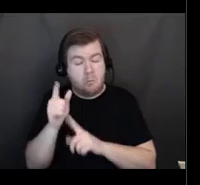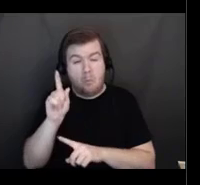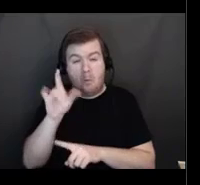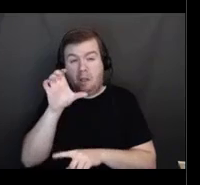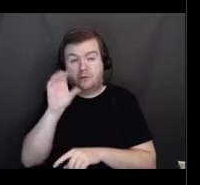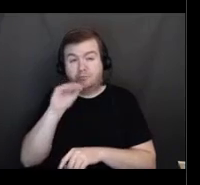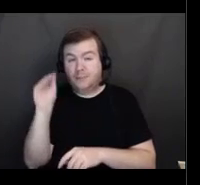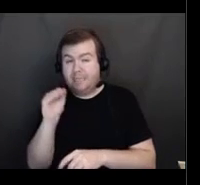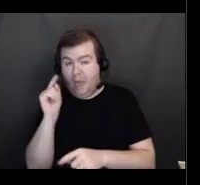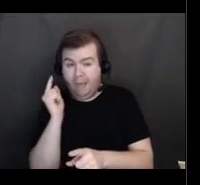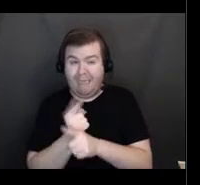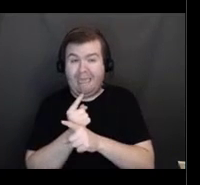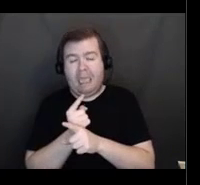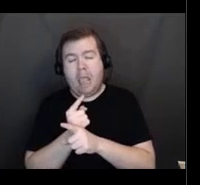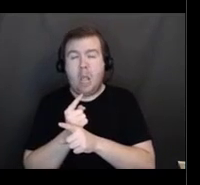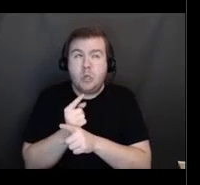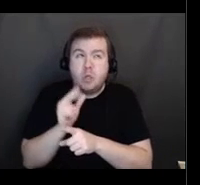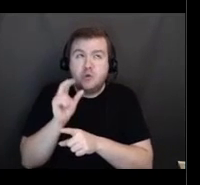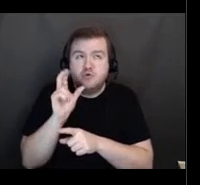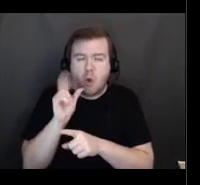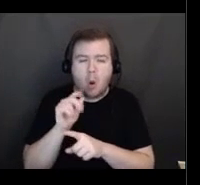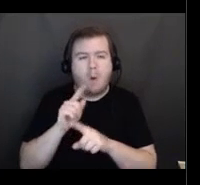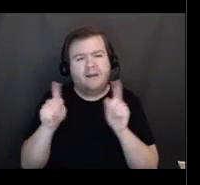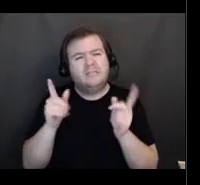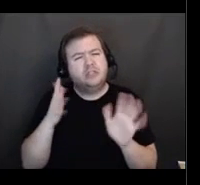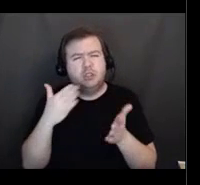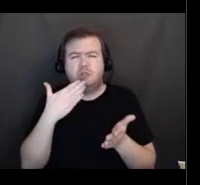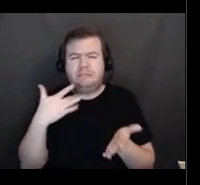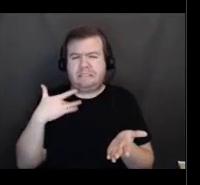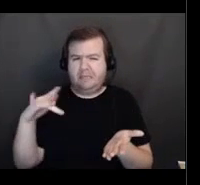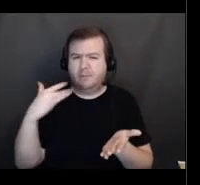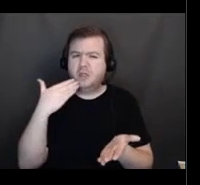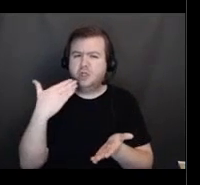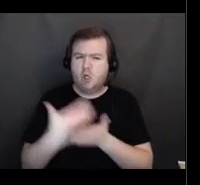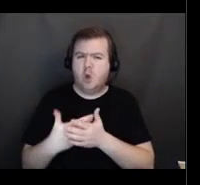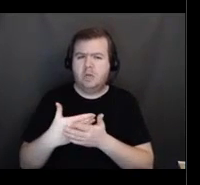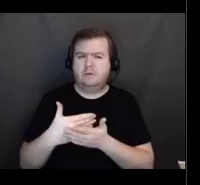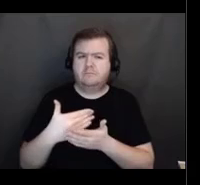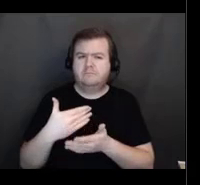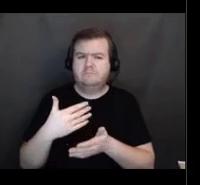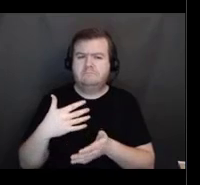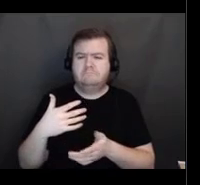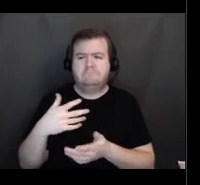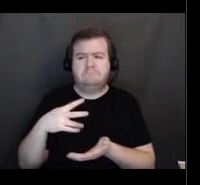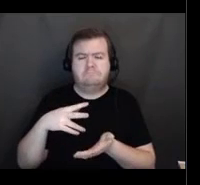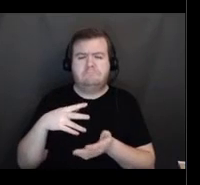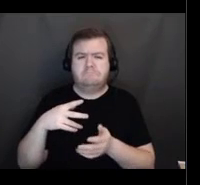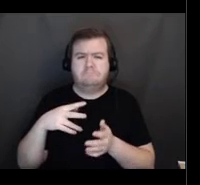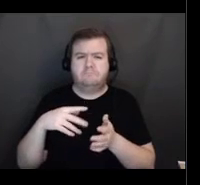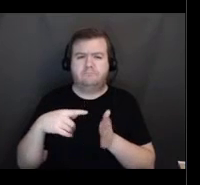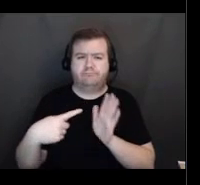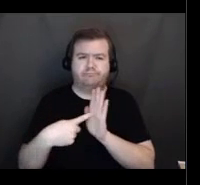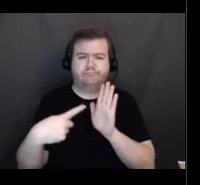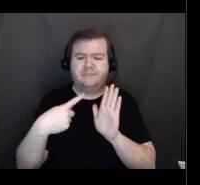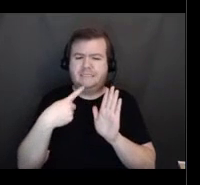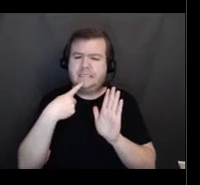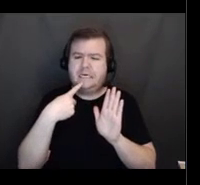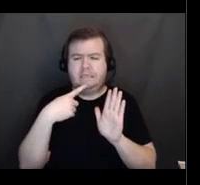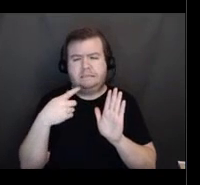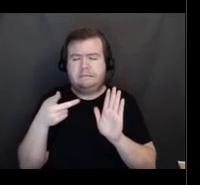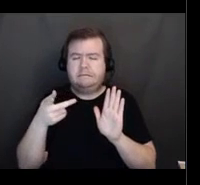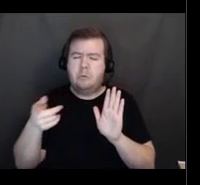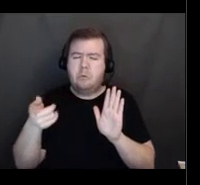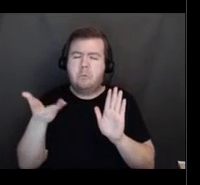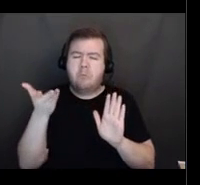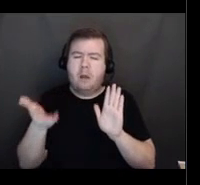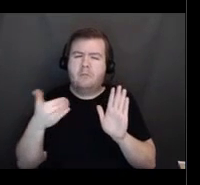is a good indicator that folks do have that vaccine available and have appointments available. There will be